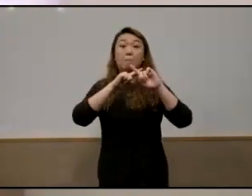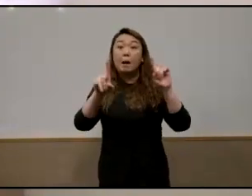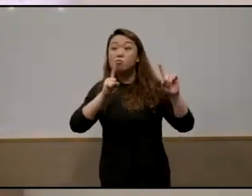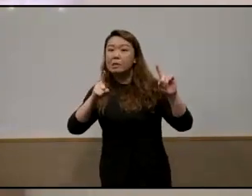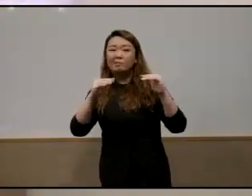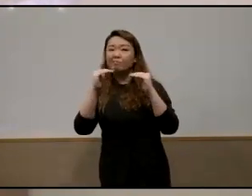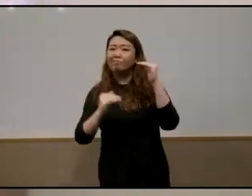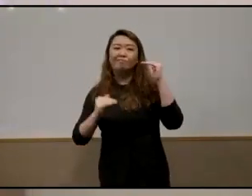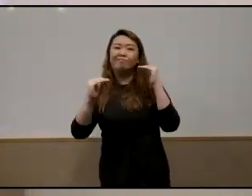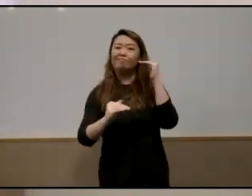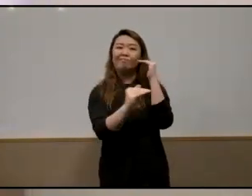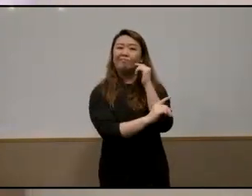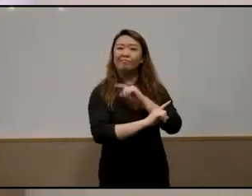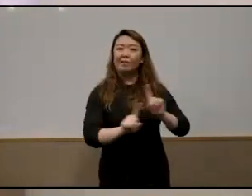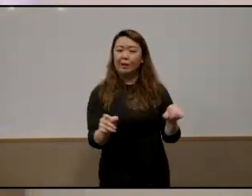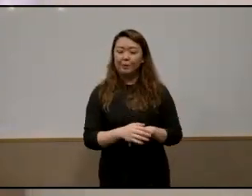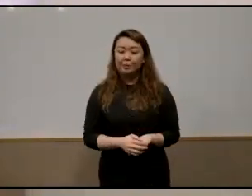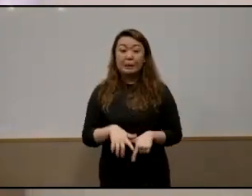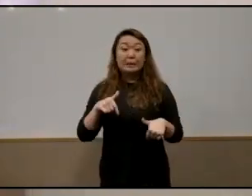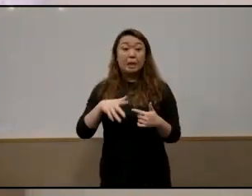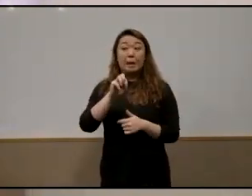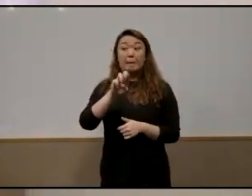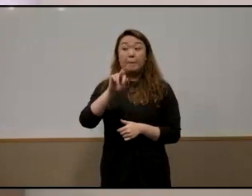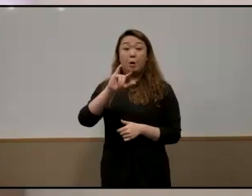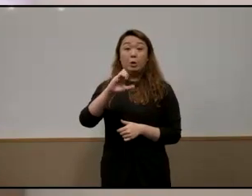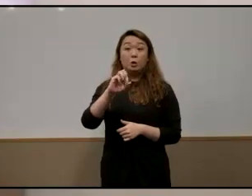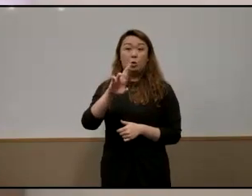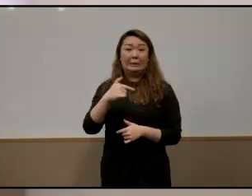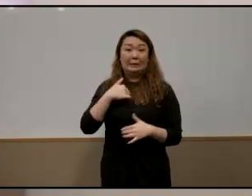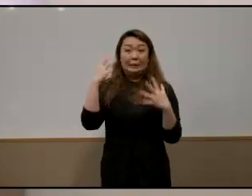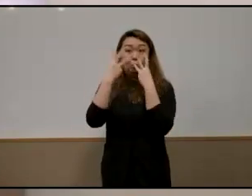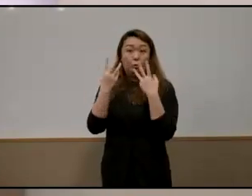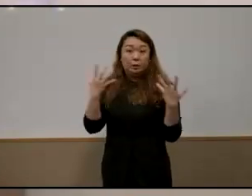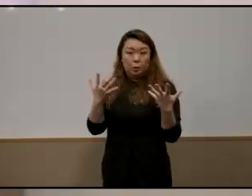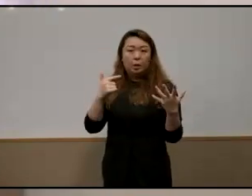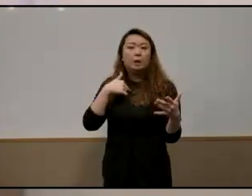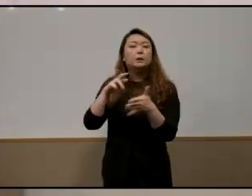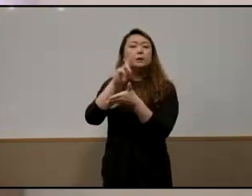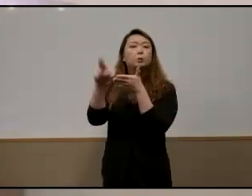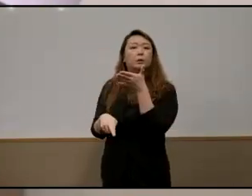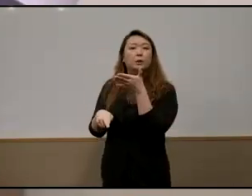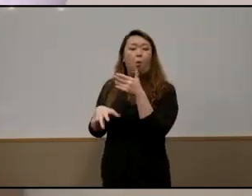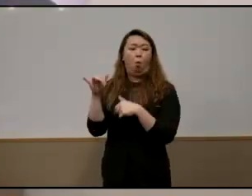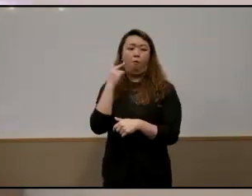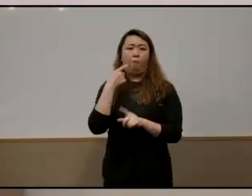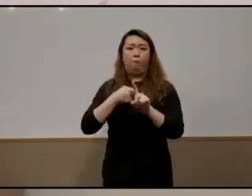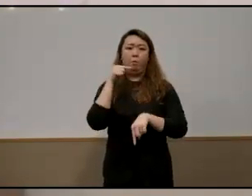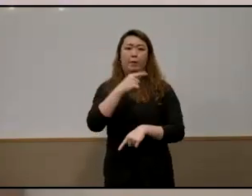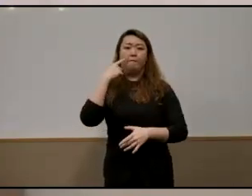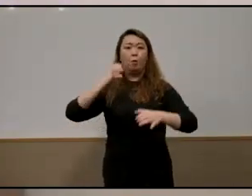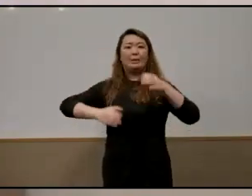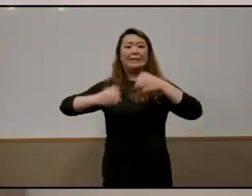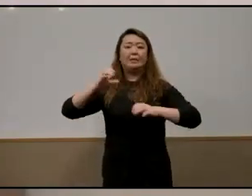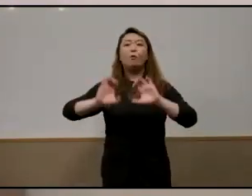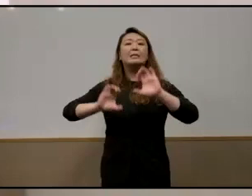and the the other thing about meritocracy that i worry about is that the outcomes of meritocracy for citizenship is